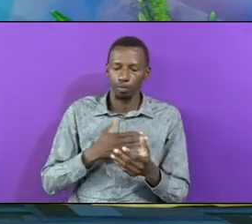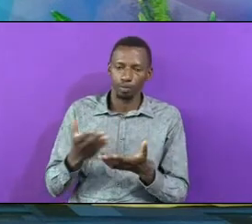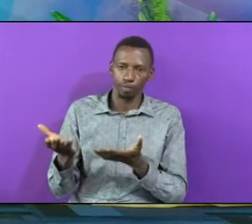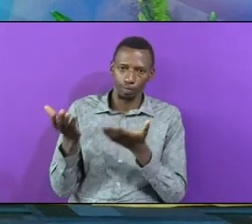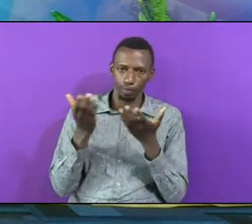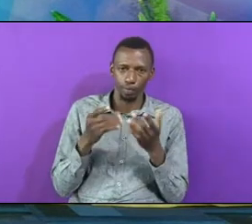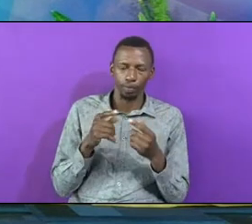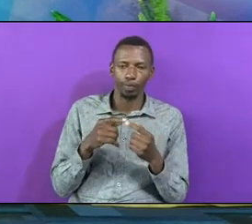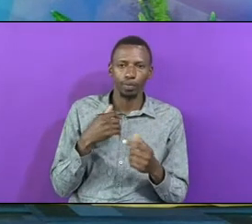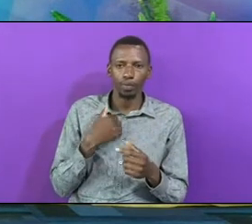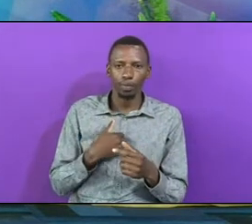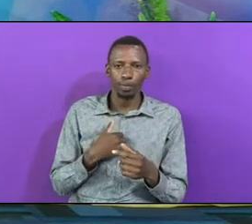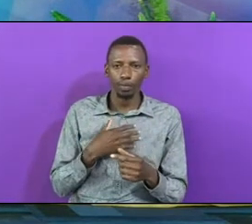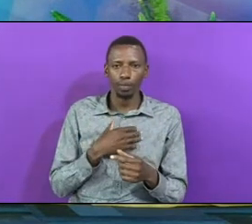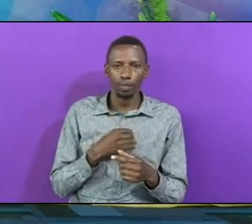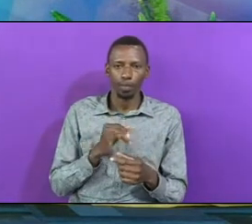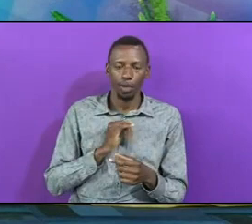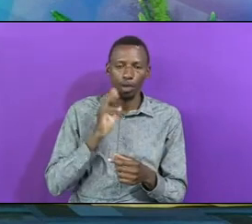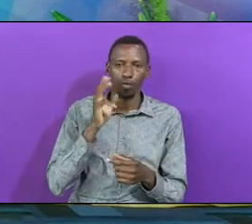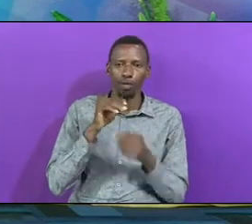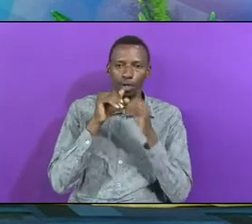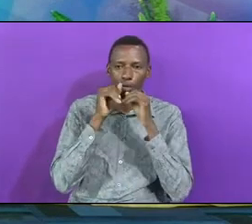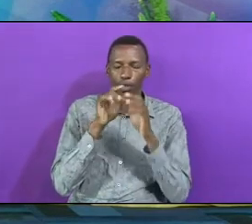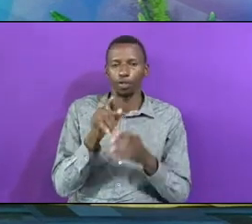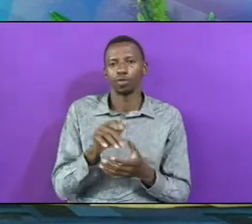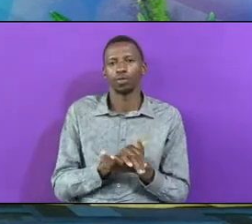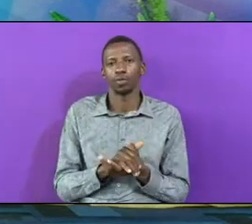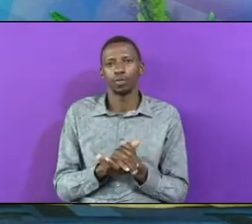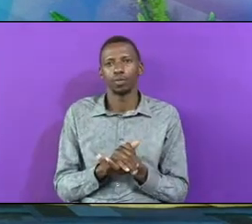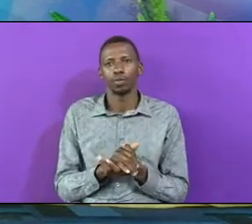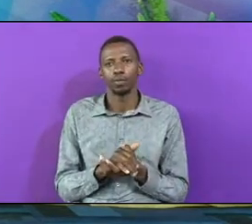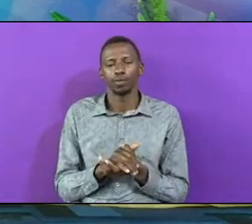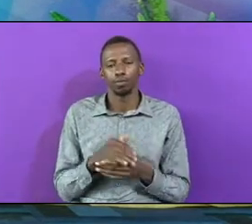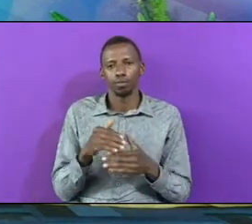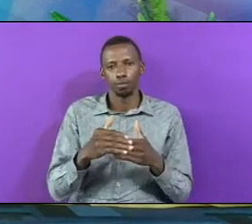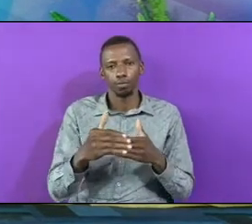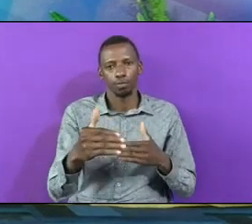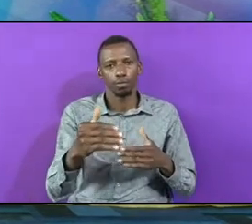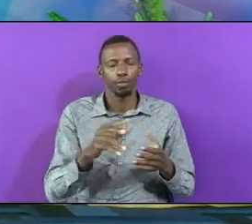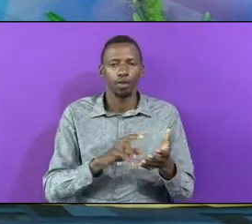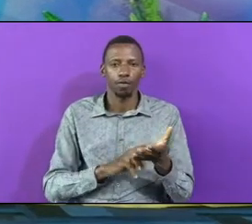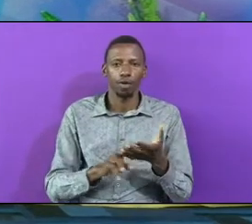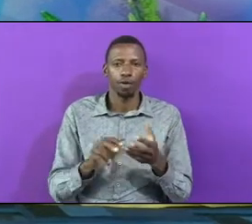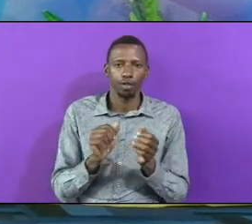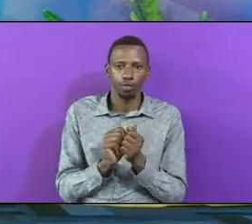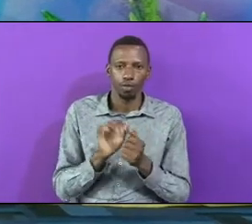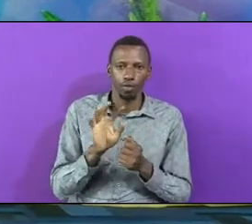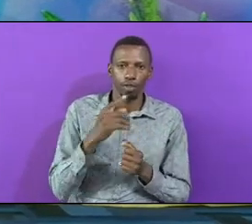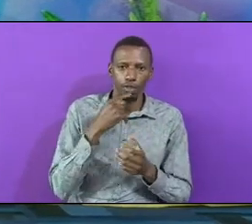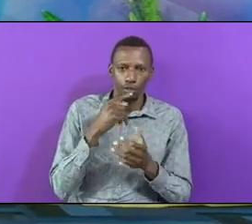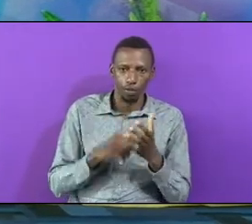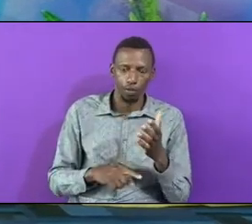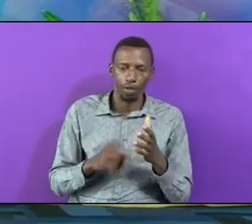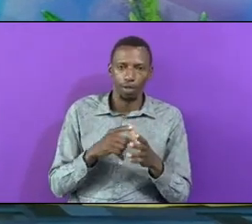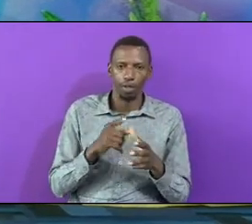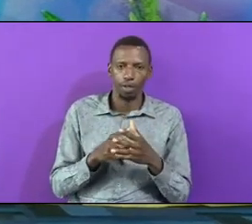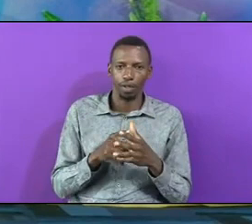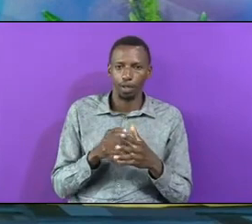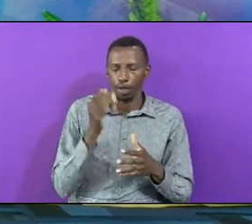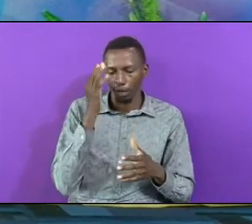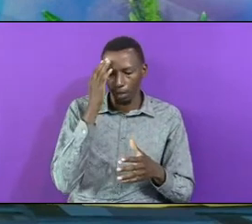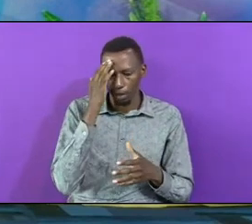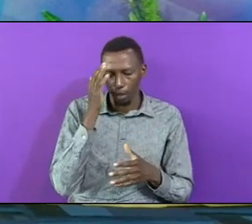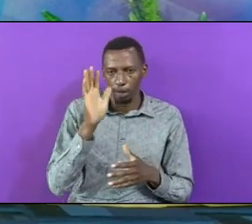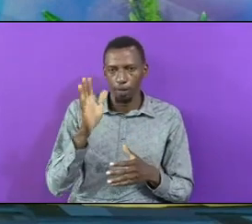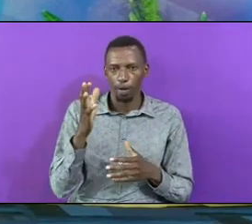To Me And I Will Bless What Bless Them Fast Forward Verse 14 Says Then Then Then Israel Stretched